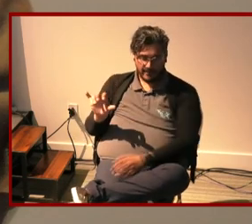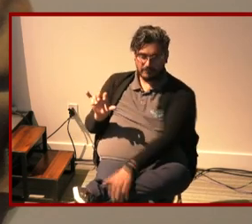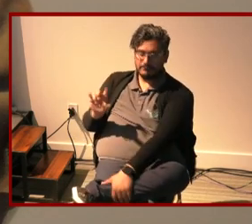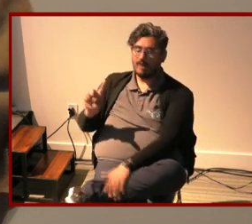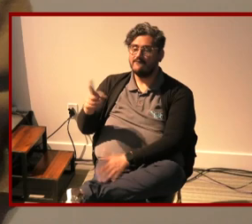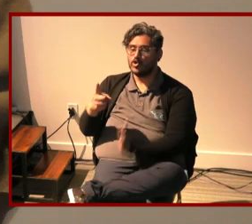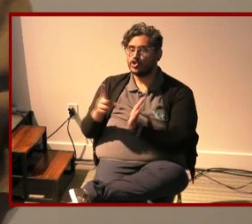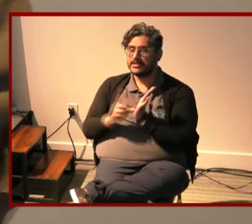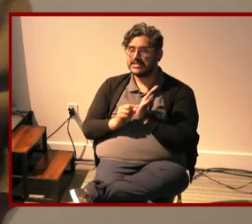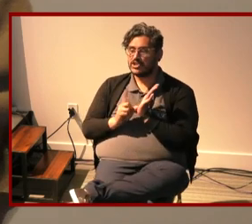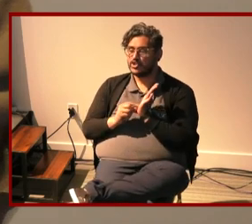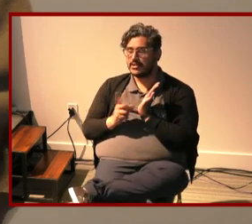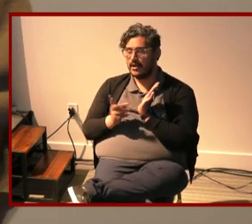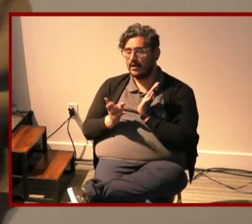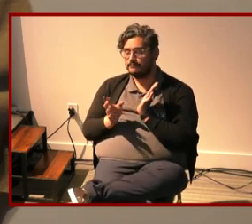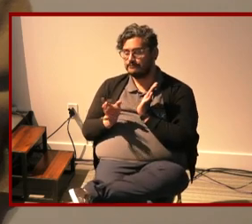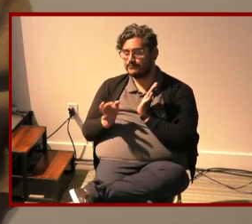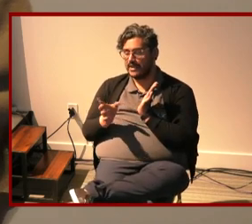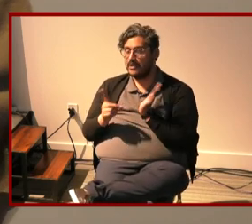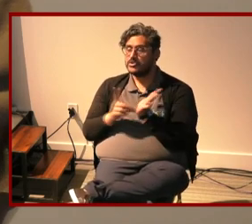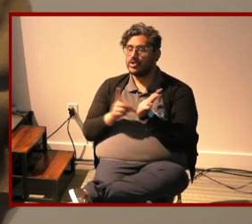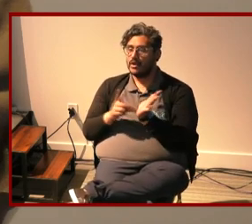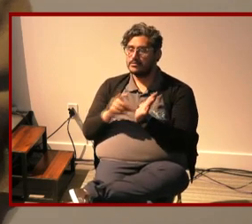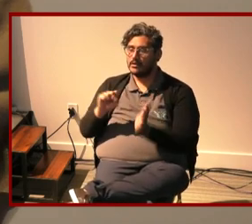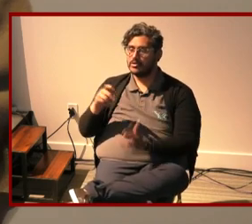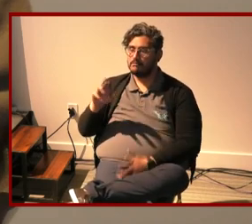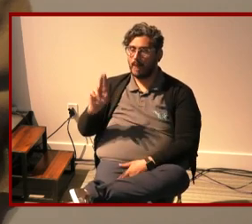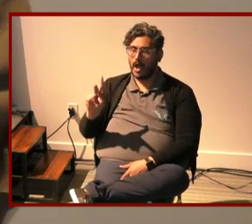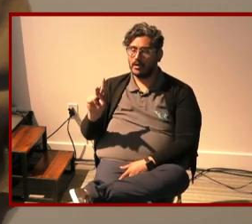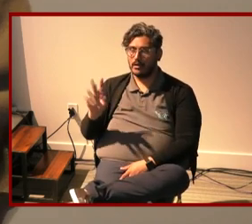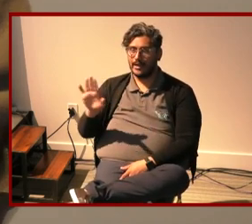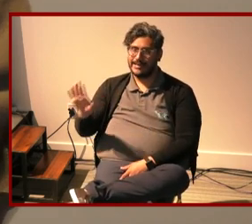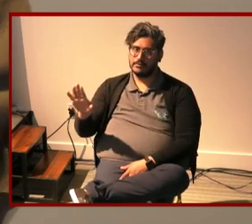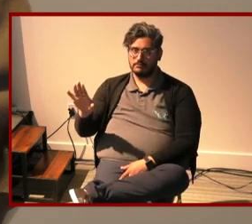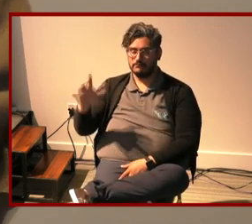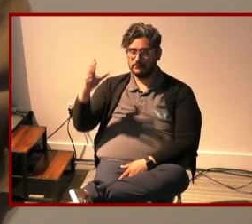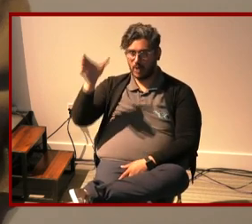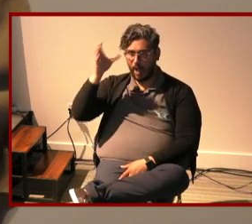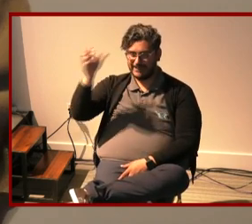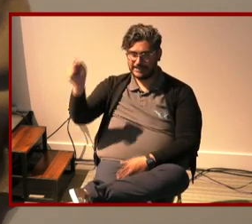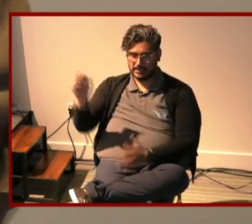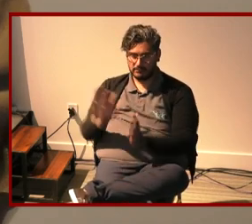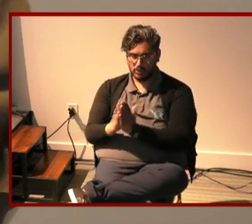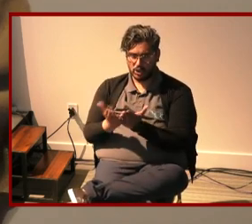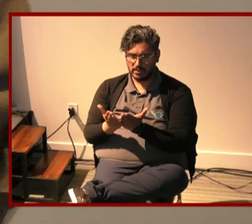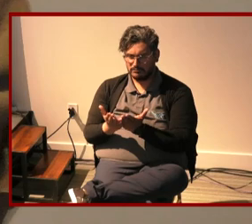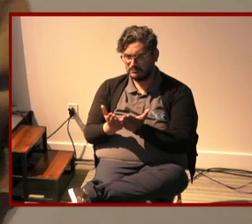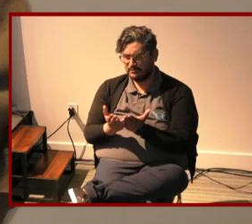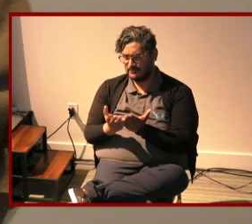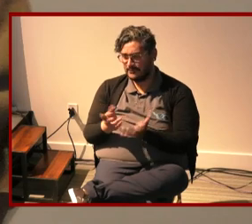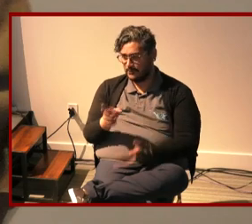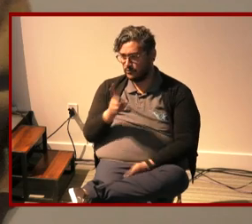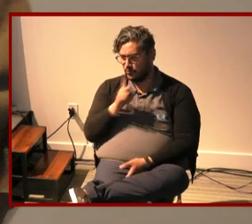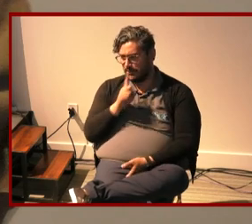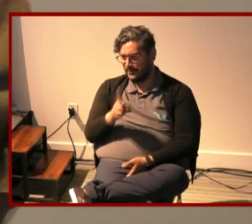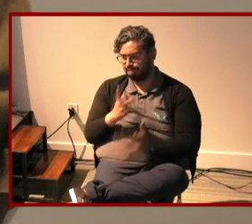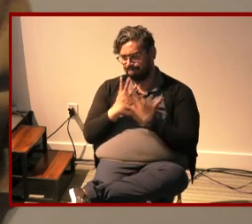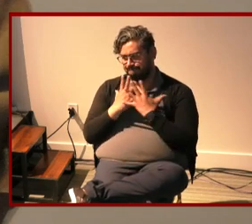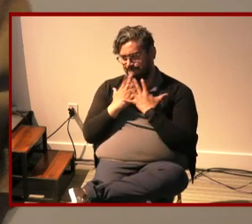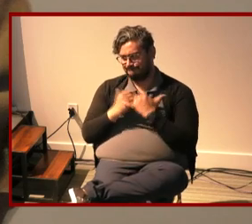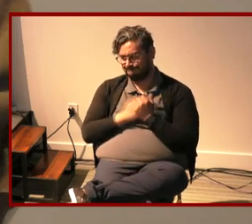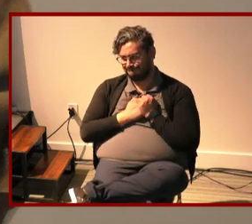edition of um dr spock's uh common sense book it's really a very treasured item of mine